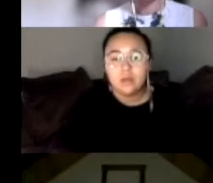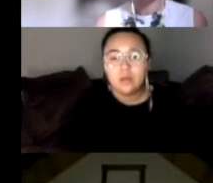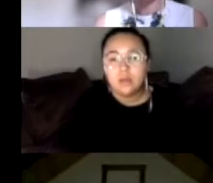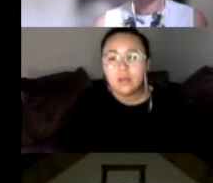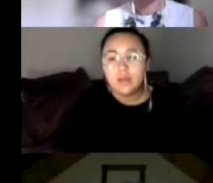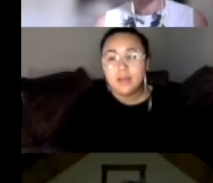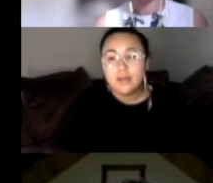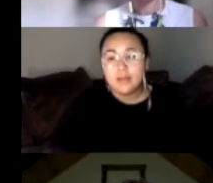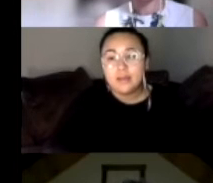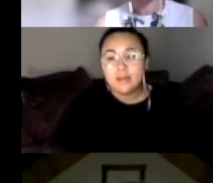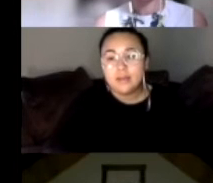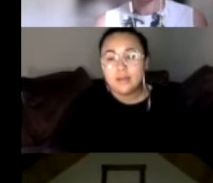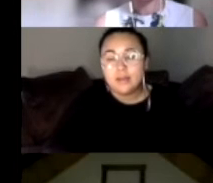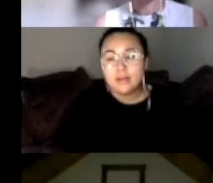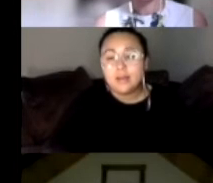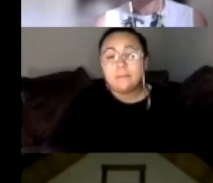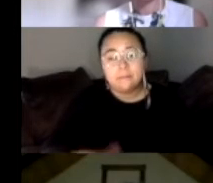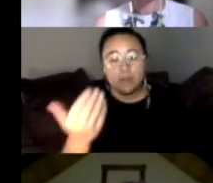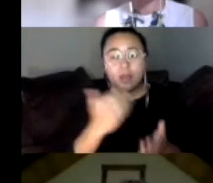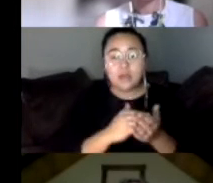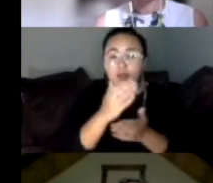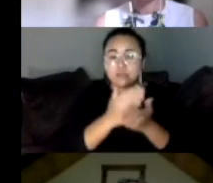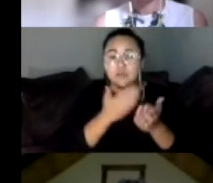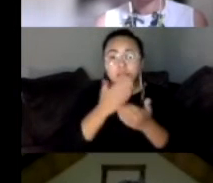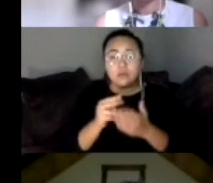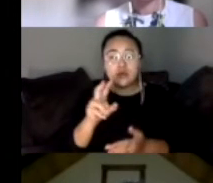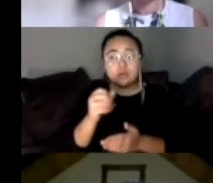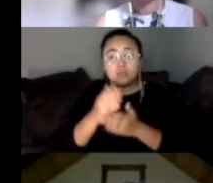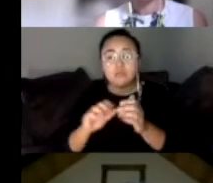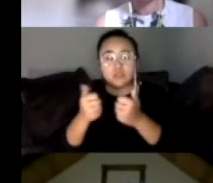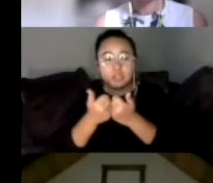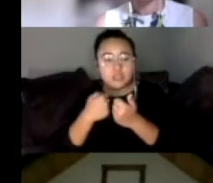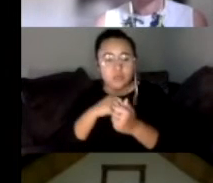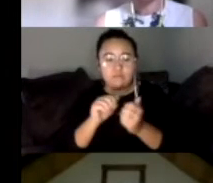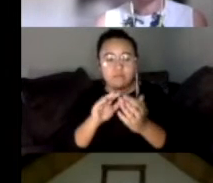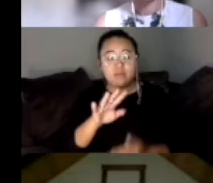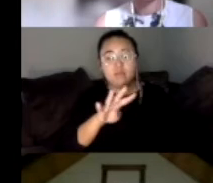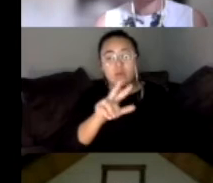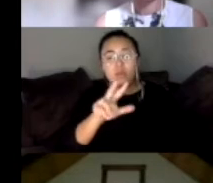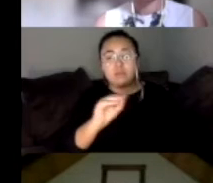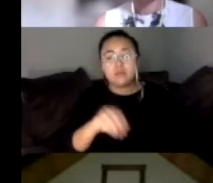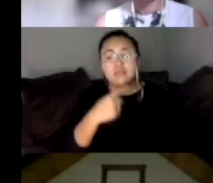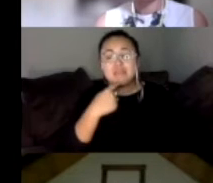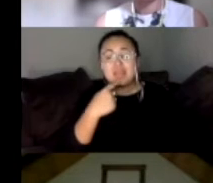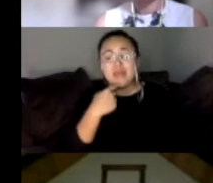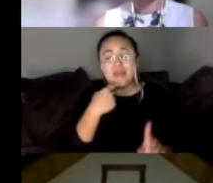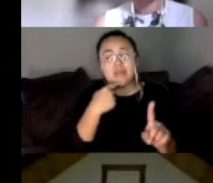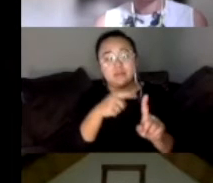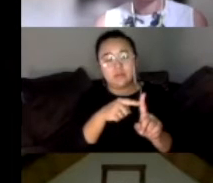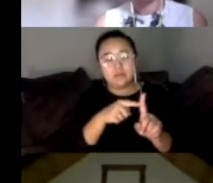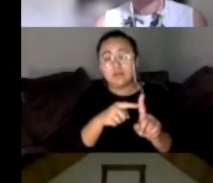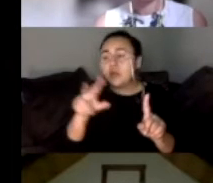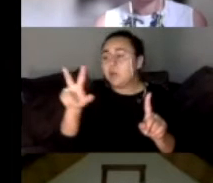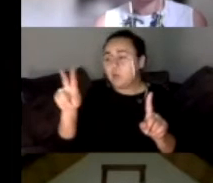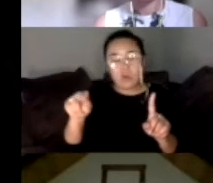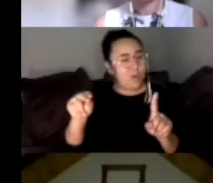Again, some of the good news and, you know, some of the challenges that we have to face. 43% said that no, they would